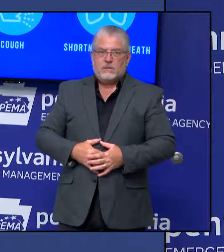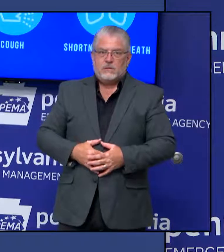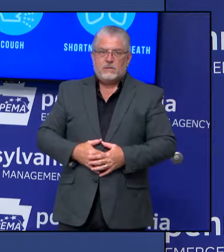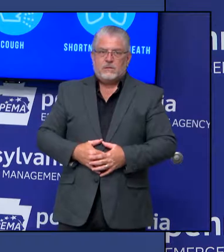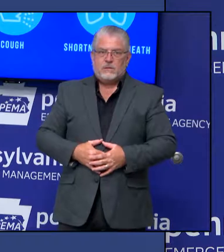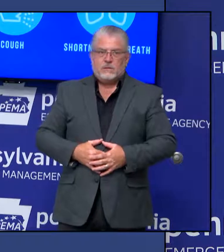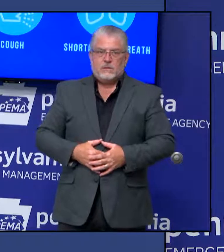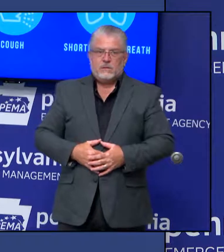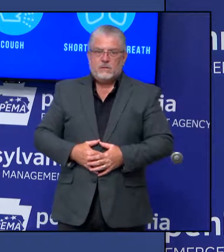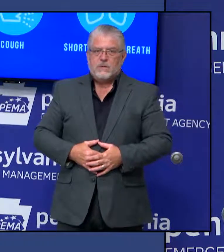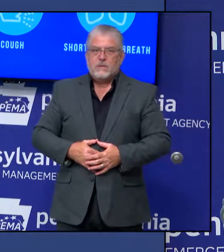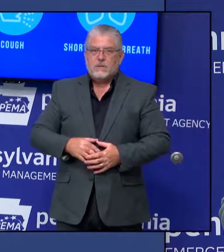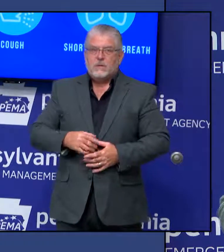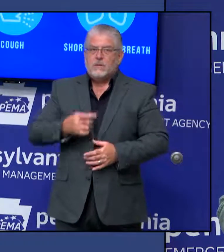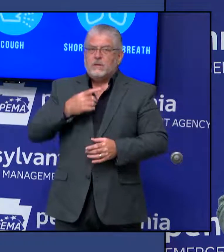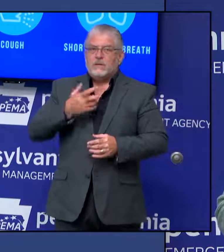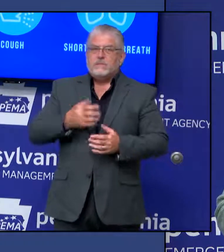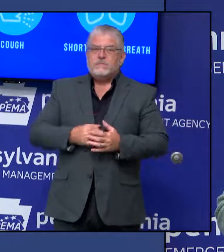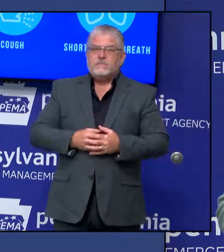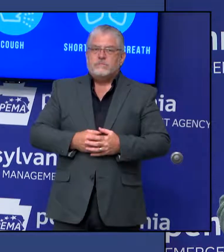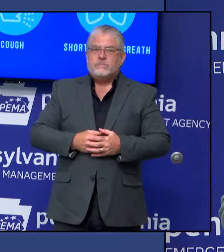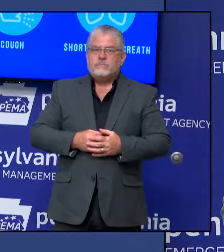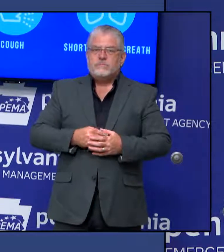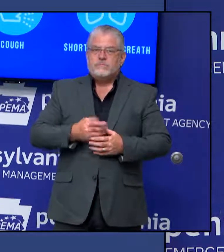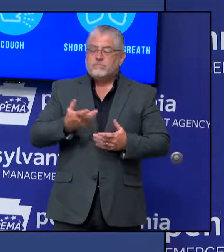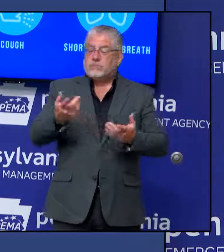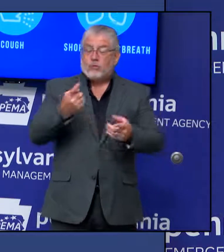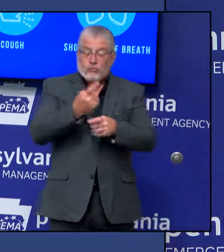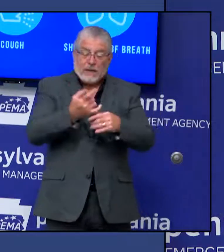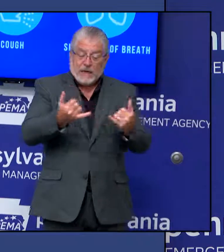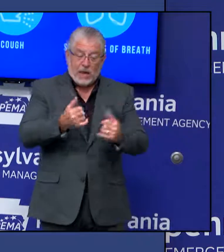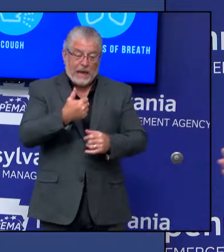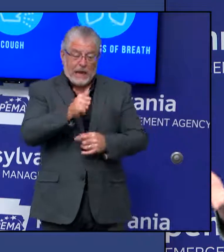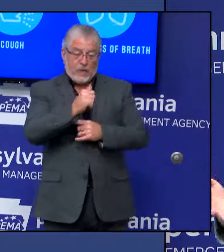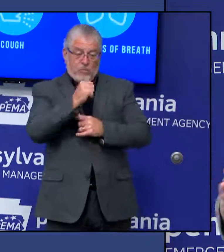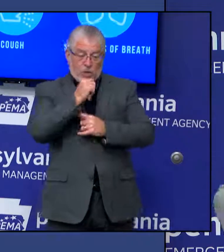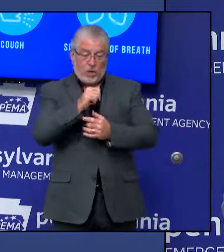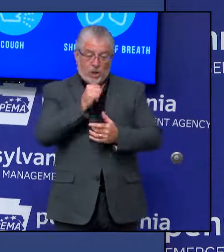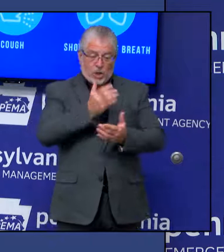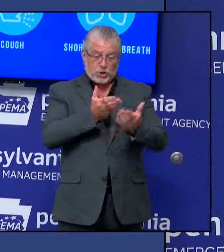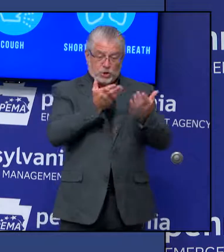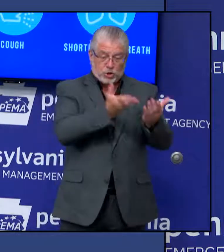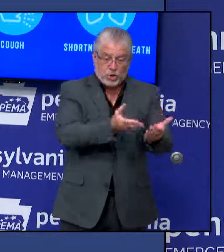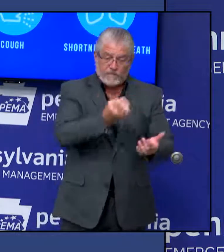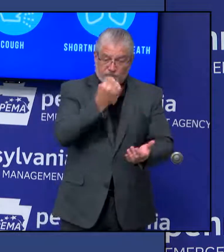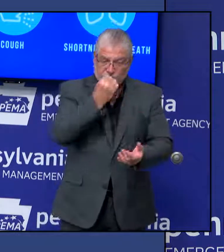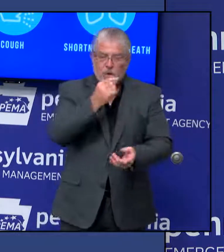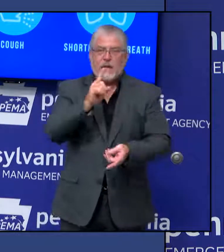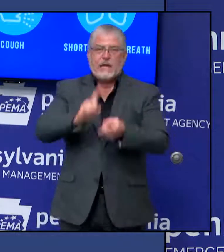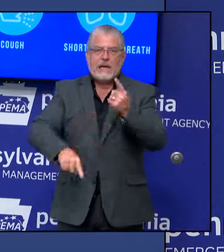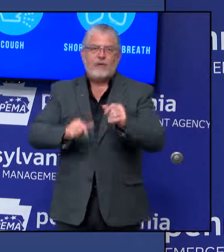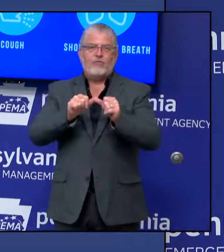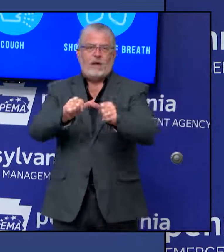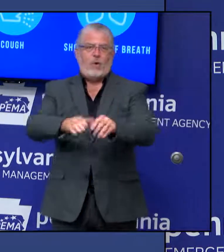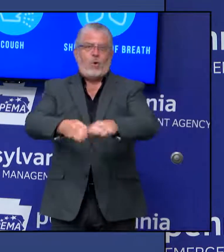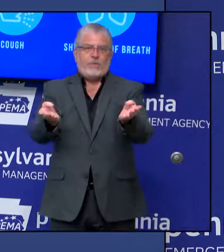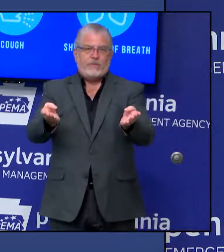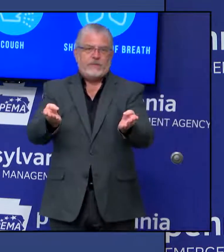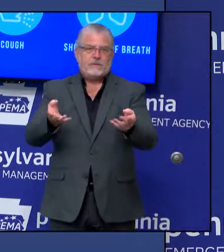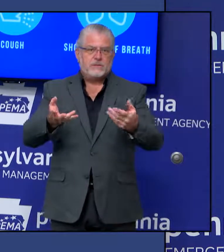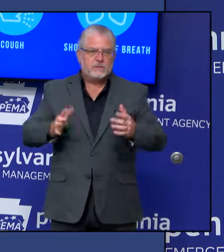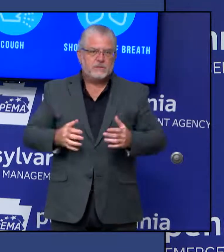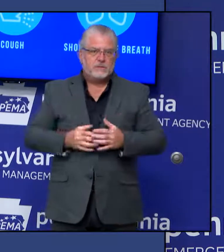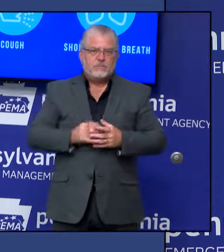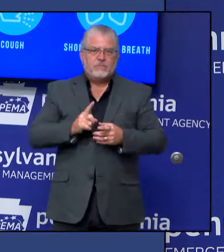But as you know, many bars slash restaurants are out there. In fact, most are bars slash restaurants serving